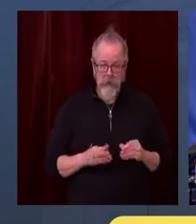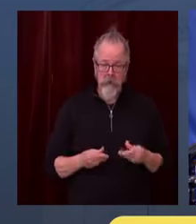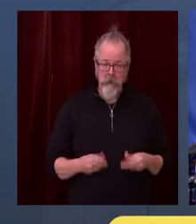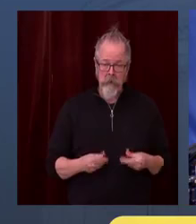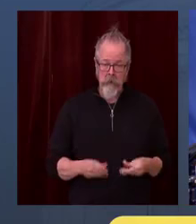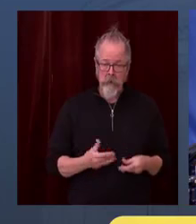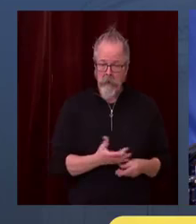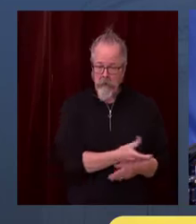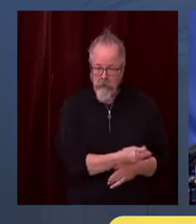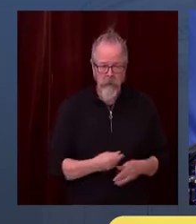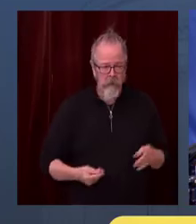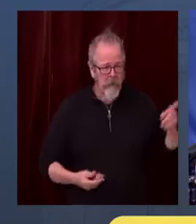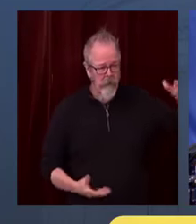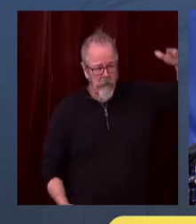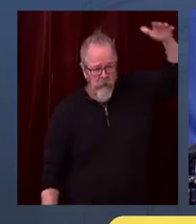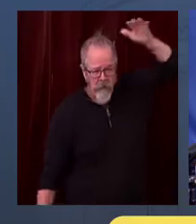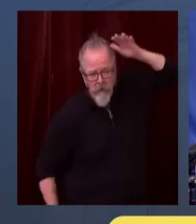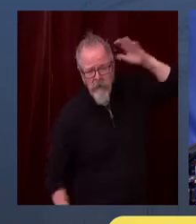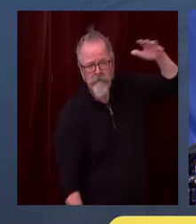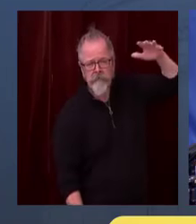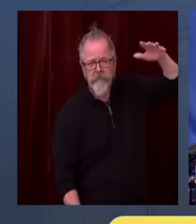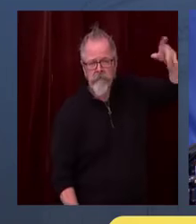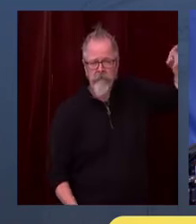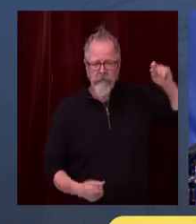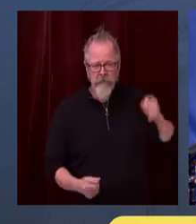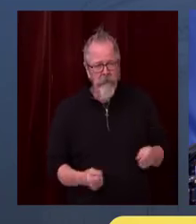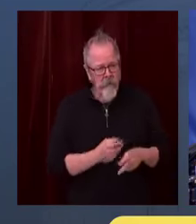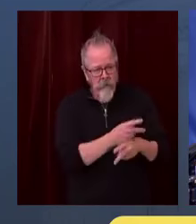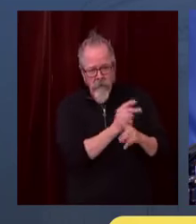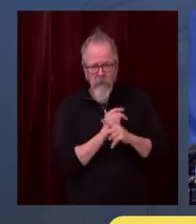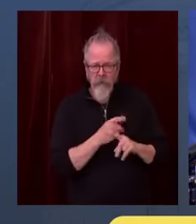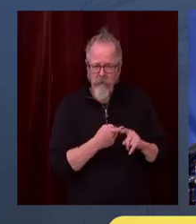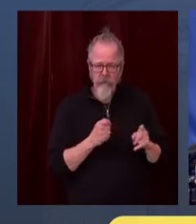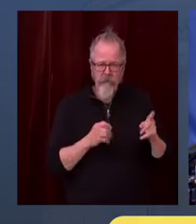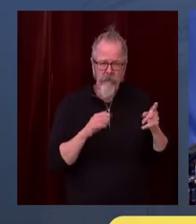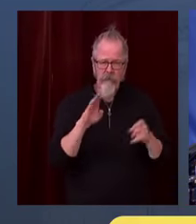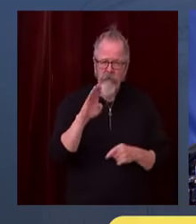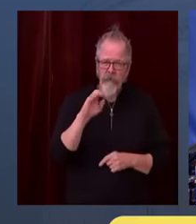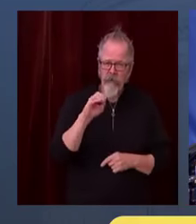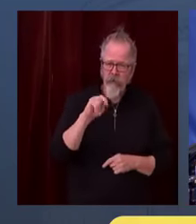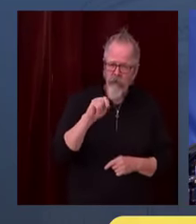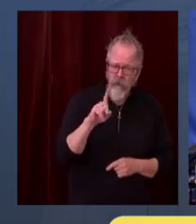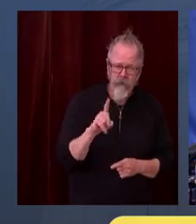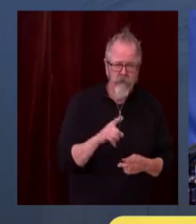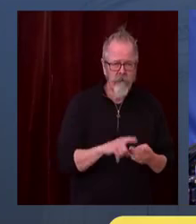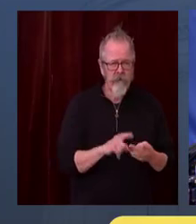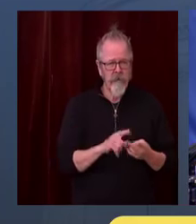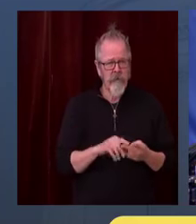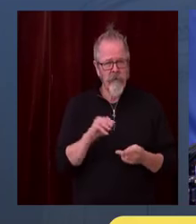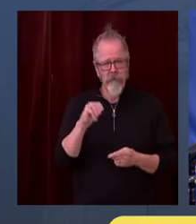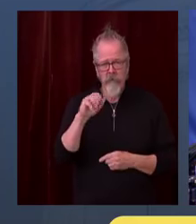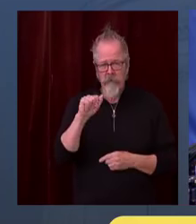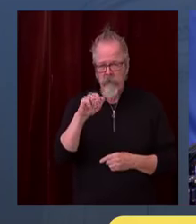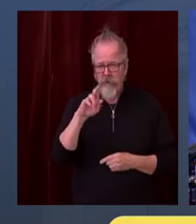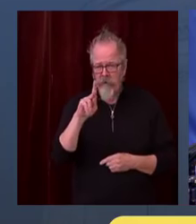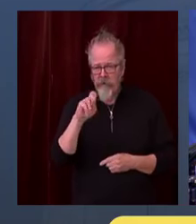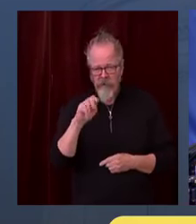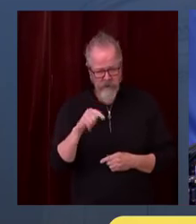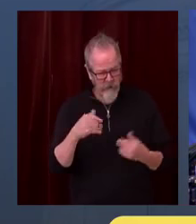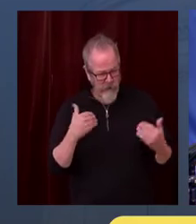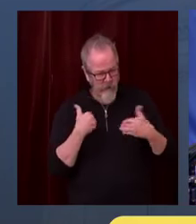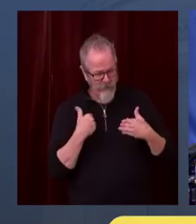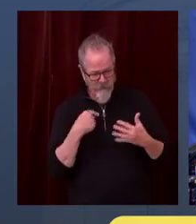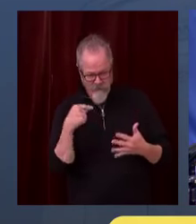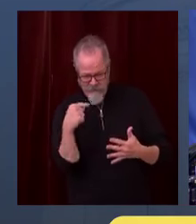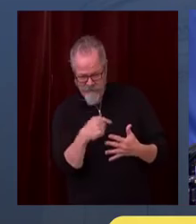definitely should do that. So all of us who feel, as I do, the pain of these small business people